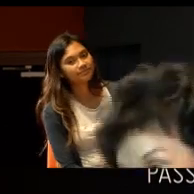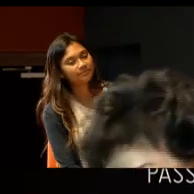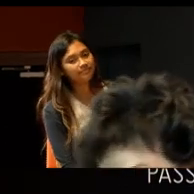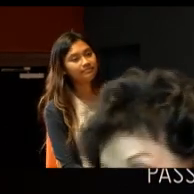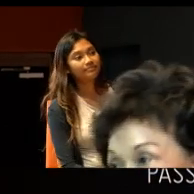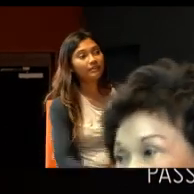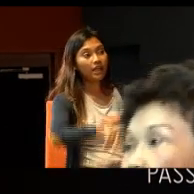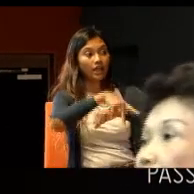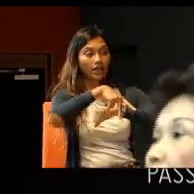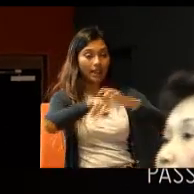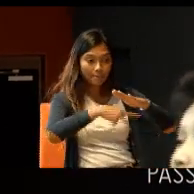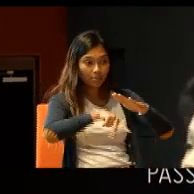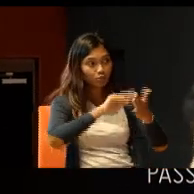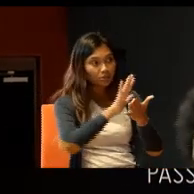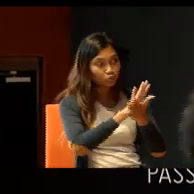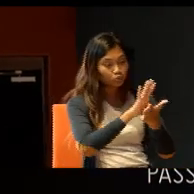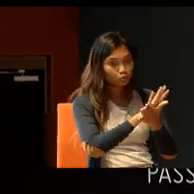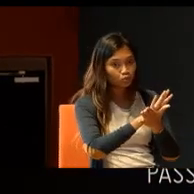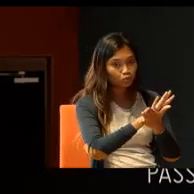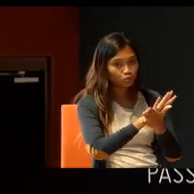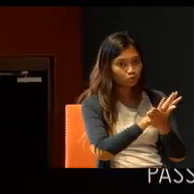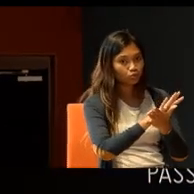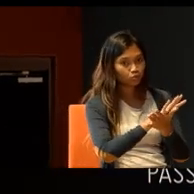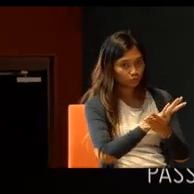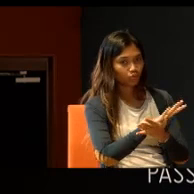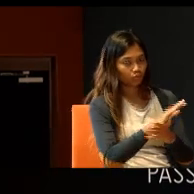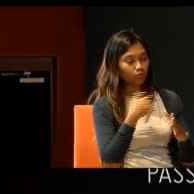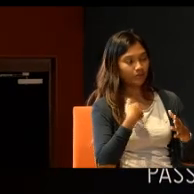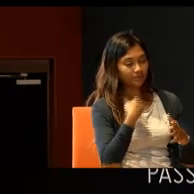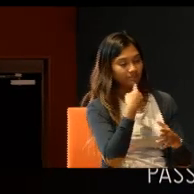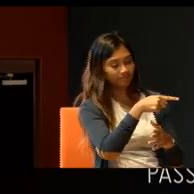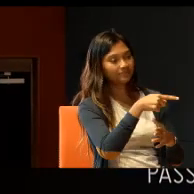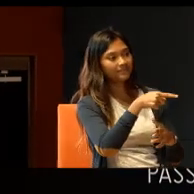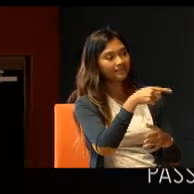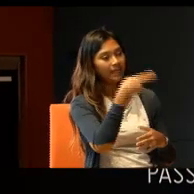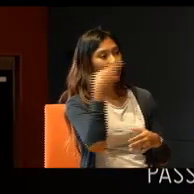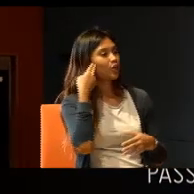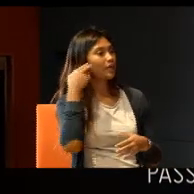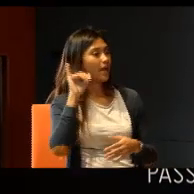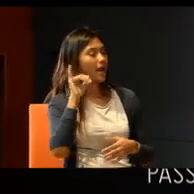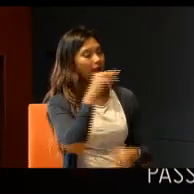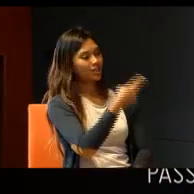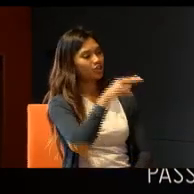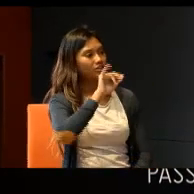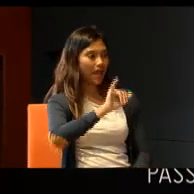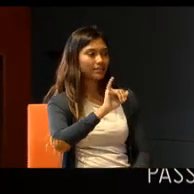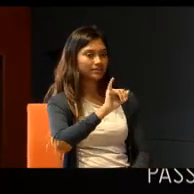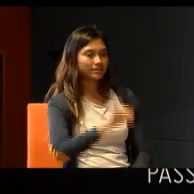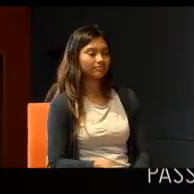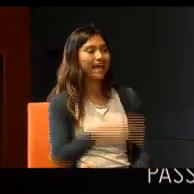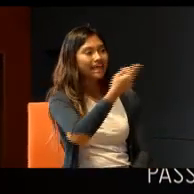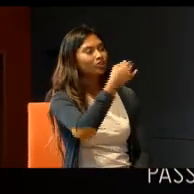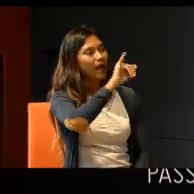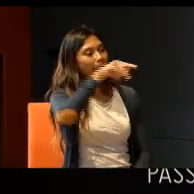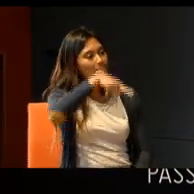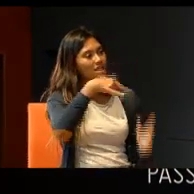In the primary school, we call them, hearing impact, H-I-P. H-I-P